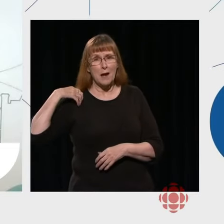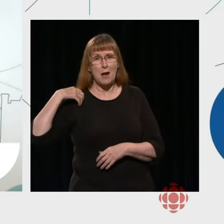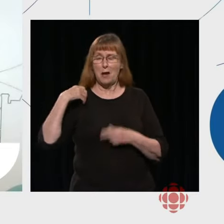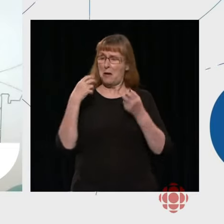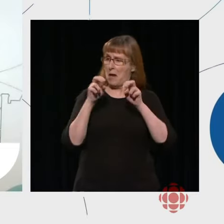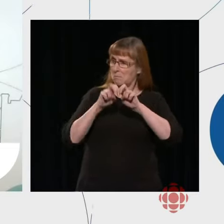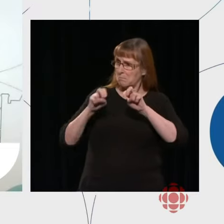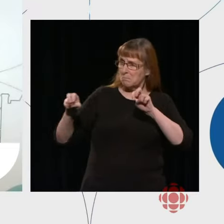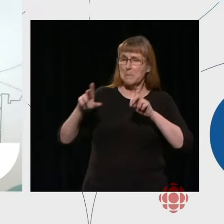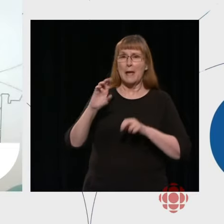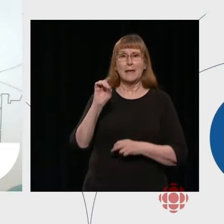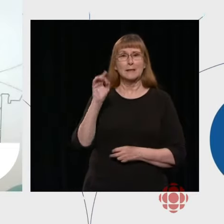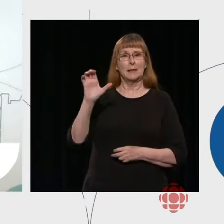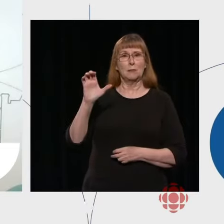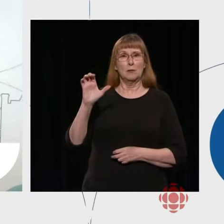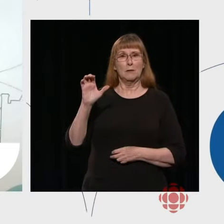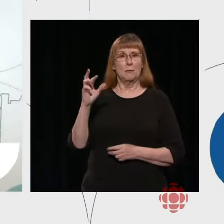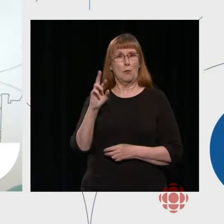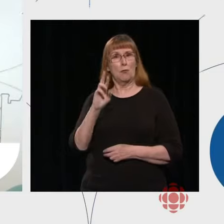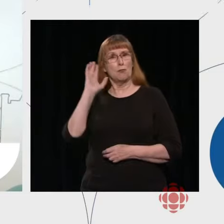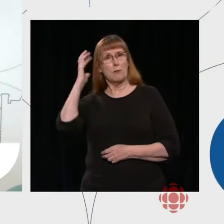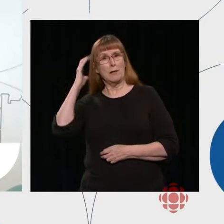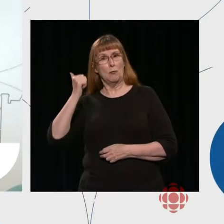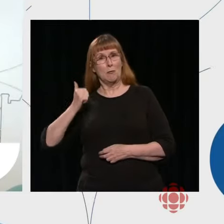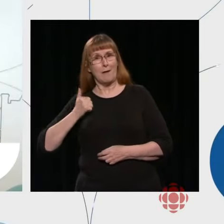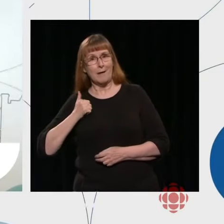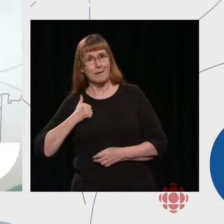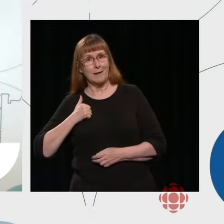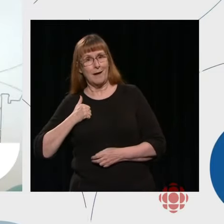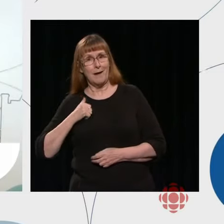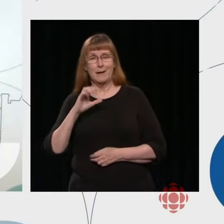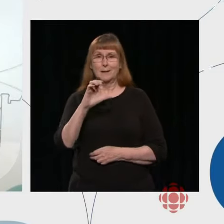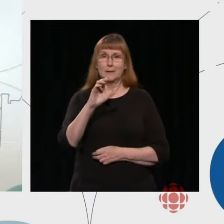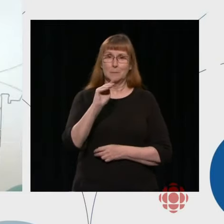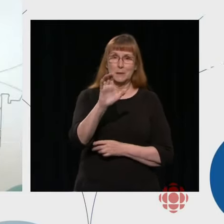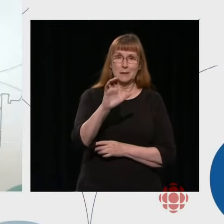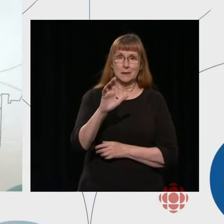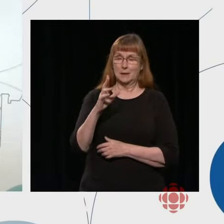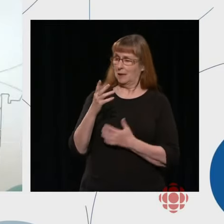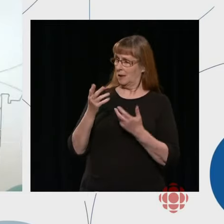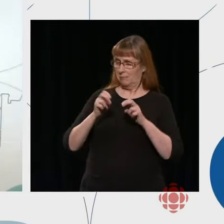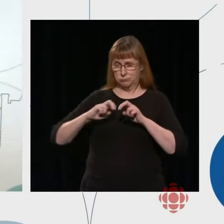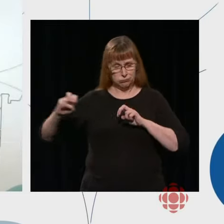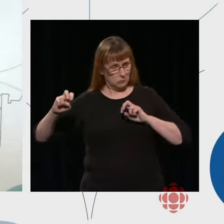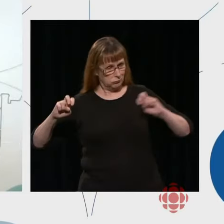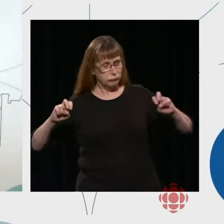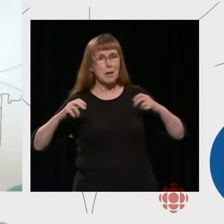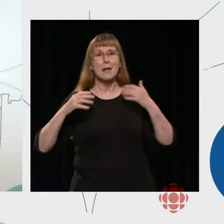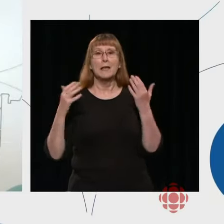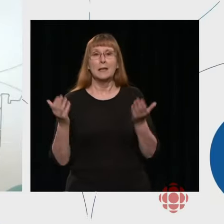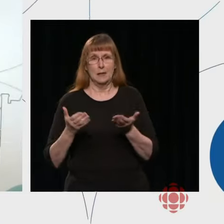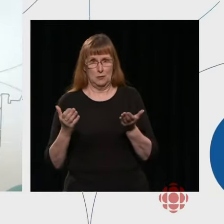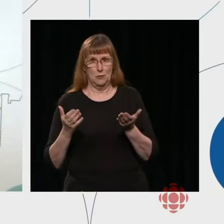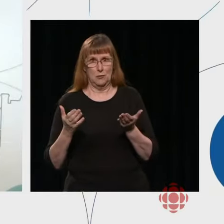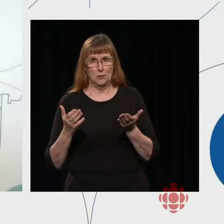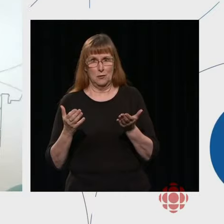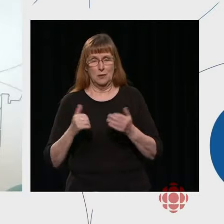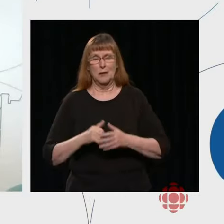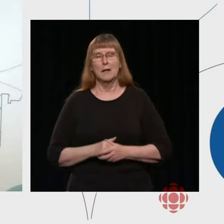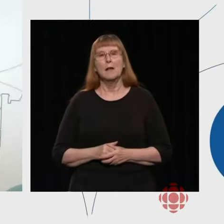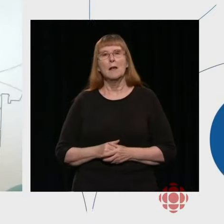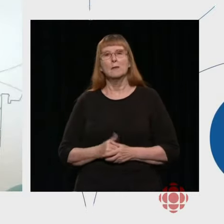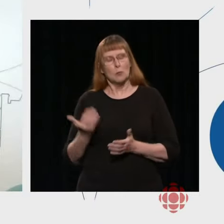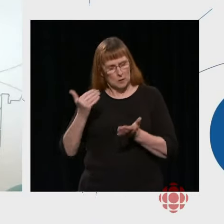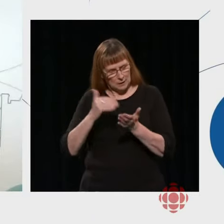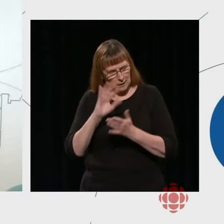CBC Radio-Canada right here with us. You will see them in a few seconds. Our goal throughout this